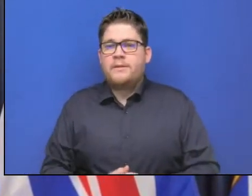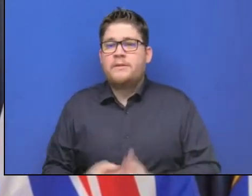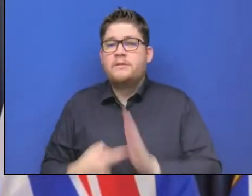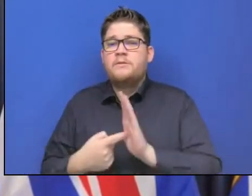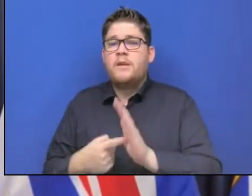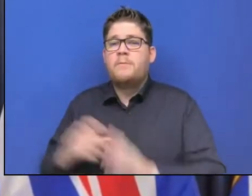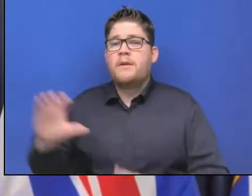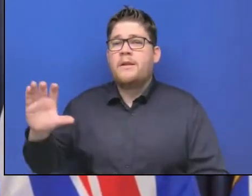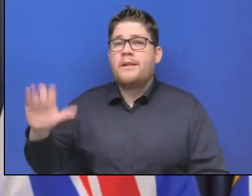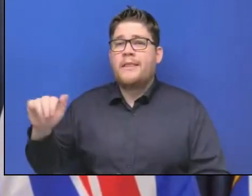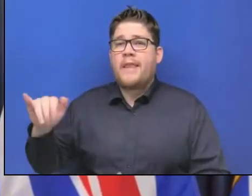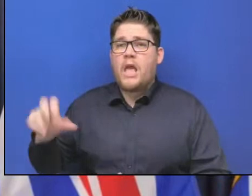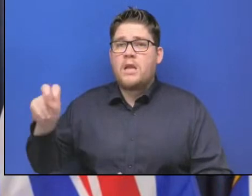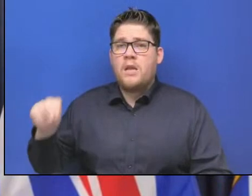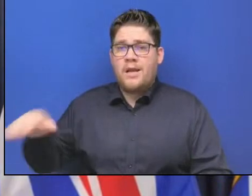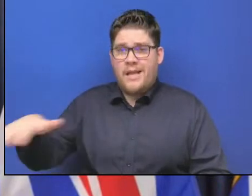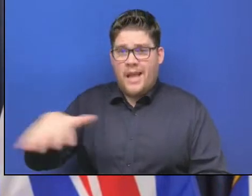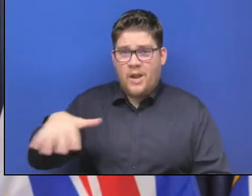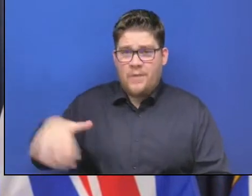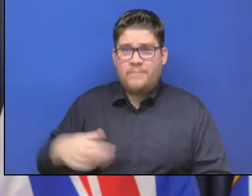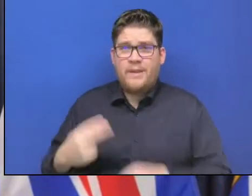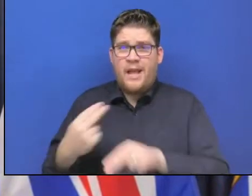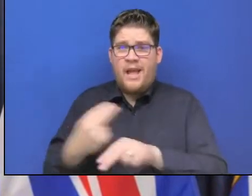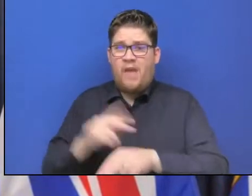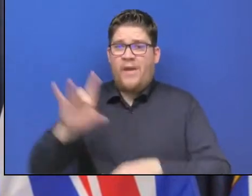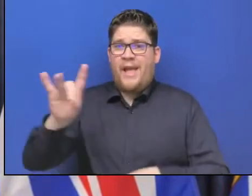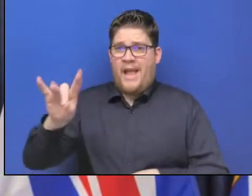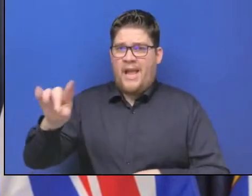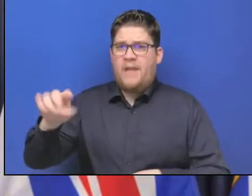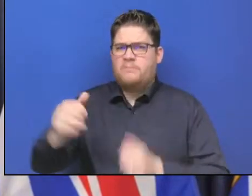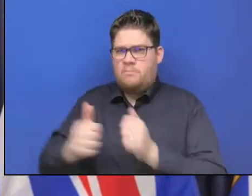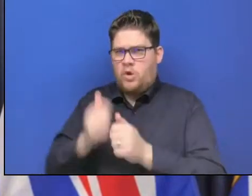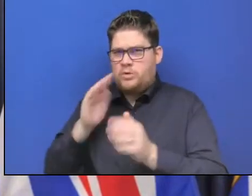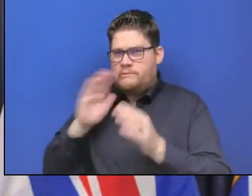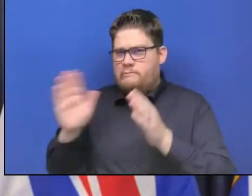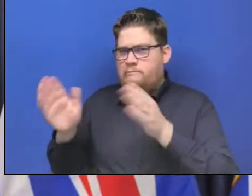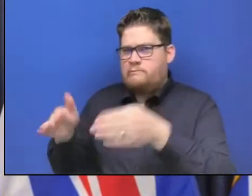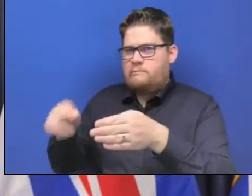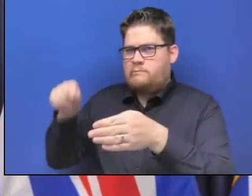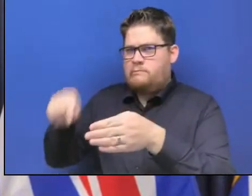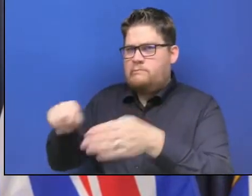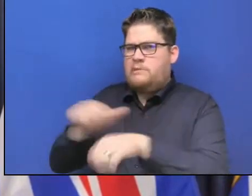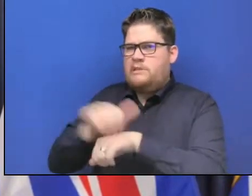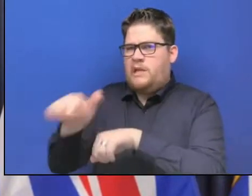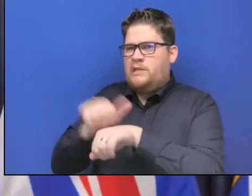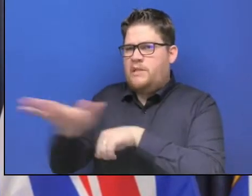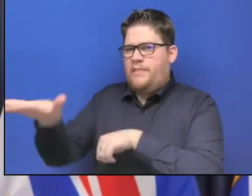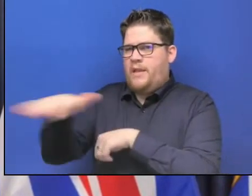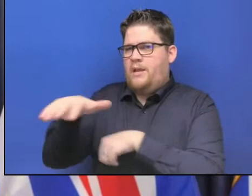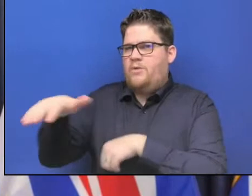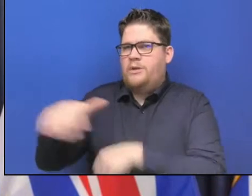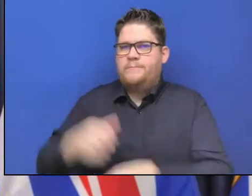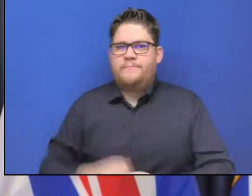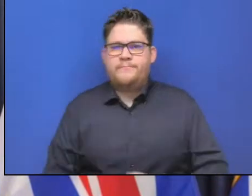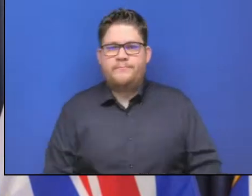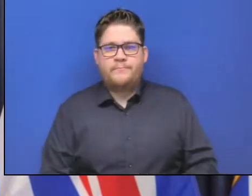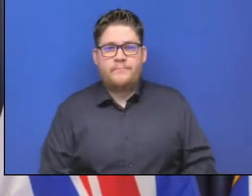8 region would be the main areas of focus. Mike, do you have a follow-up?